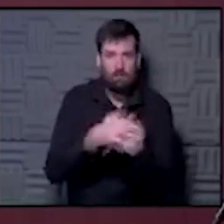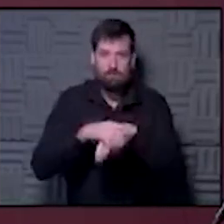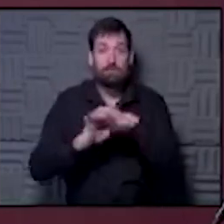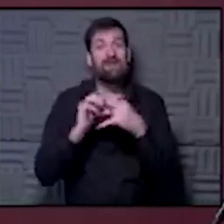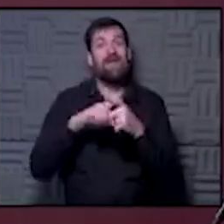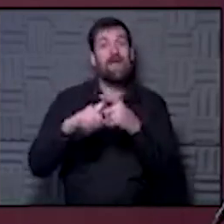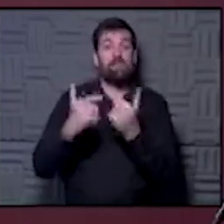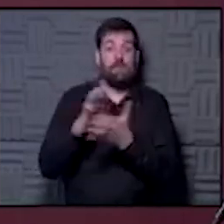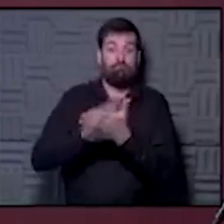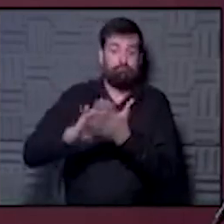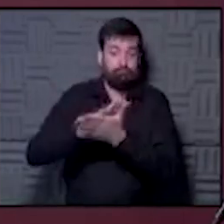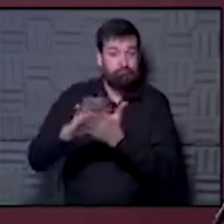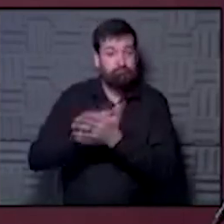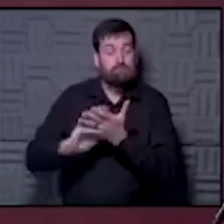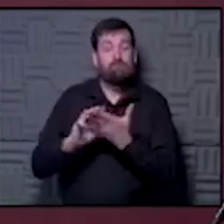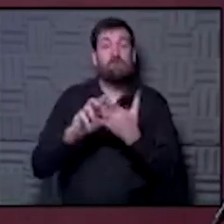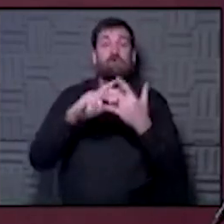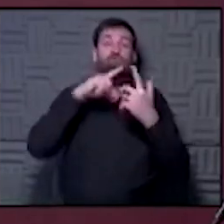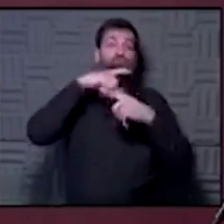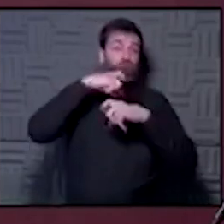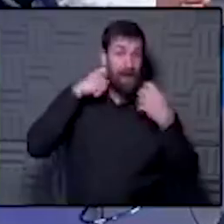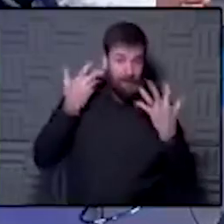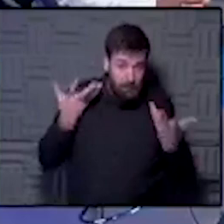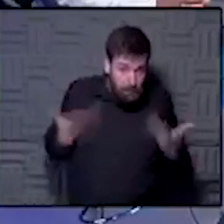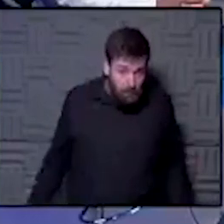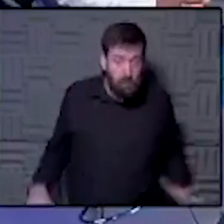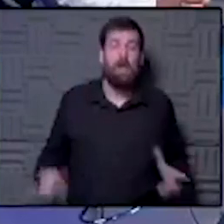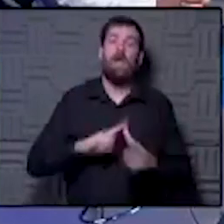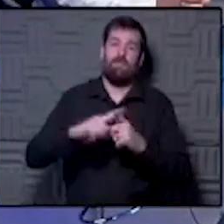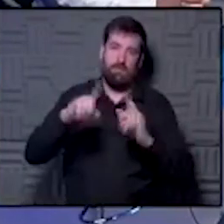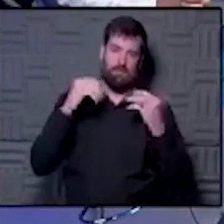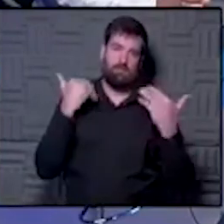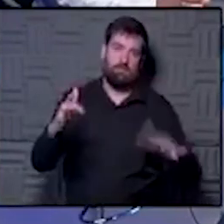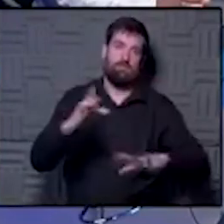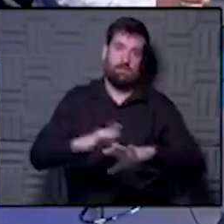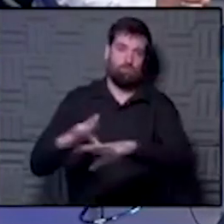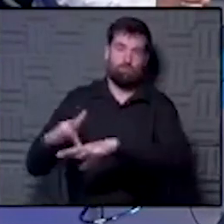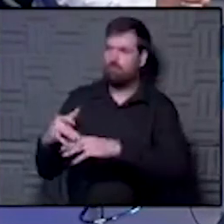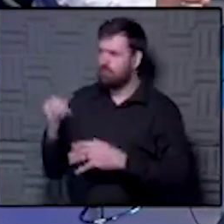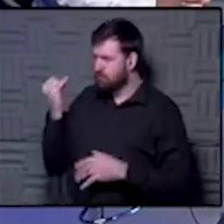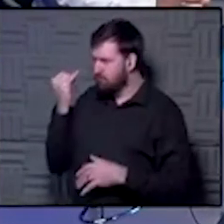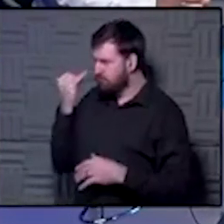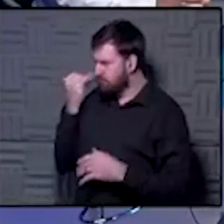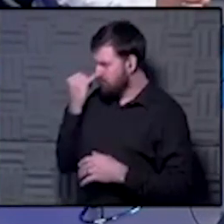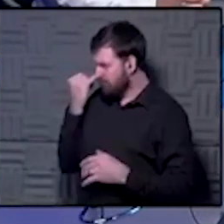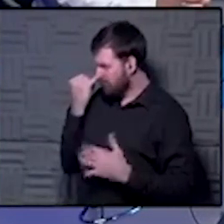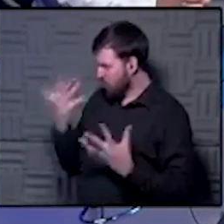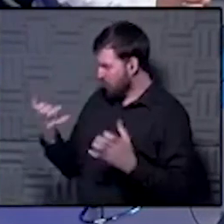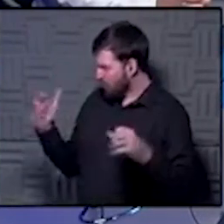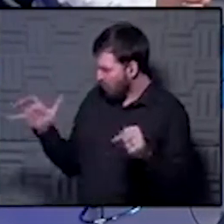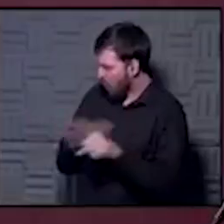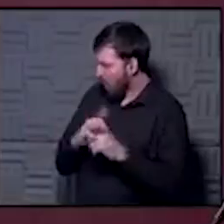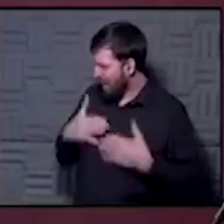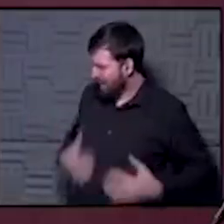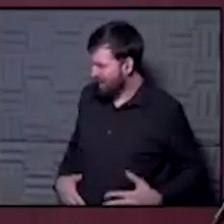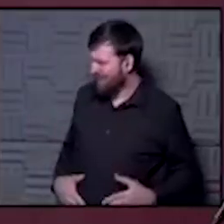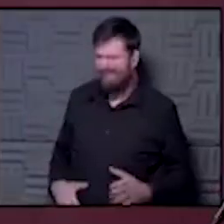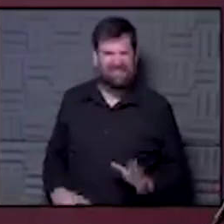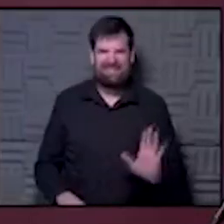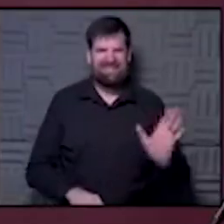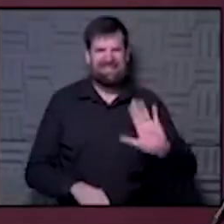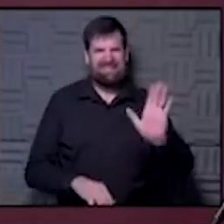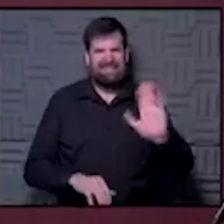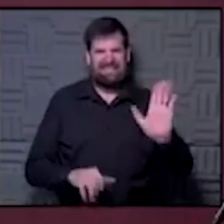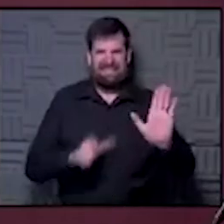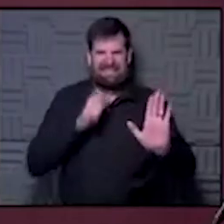until they're dry before you start touching anything else. All right, great. And what happens if you want to do it to your entire body? How does that work? I don't, I don't recommend